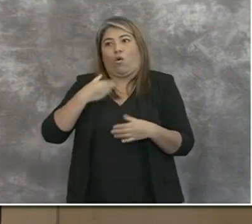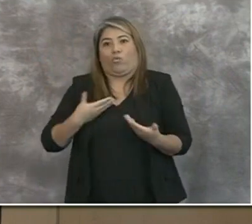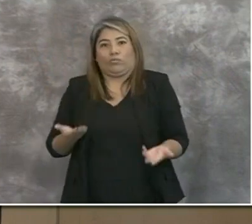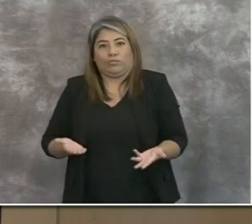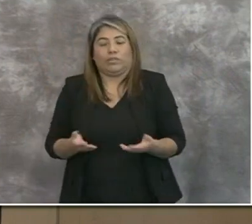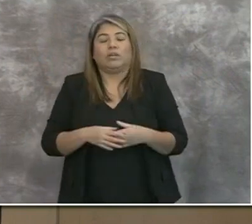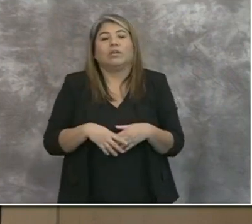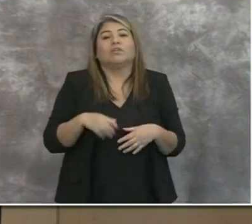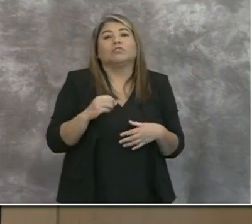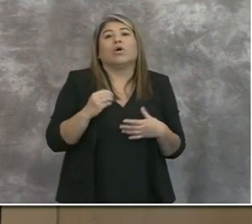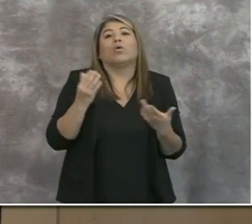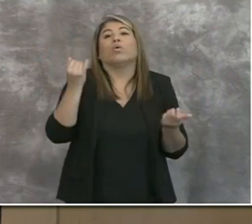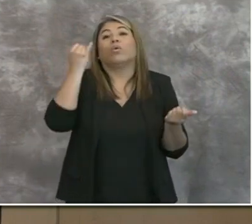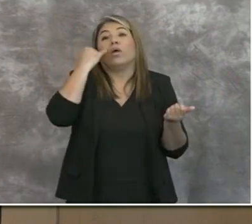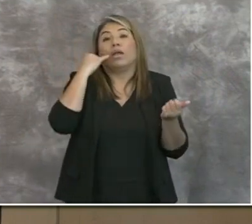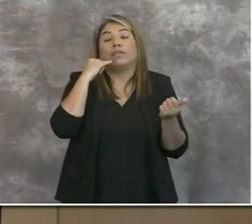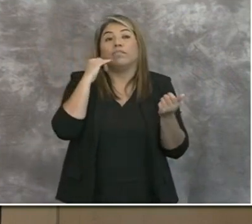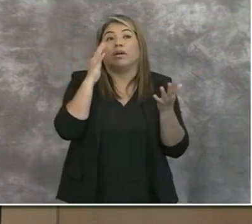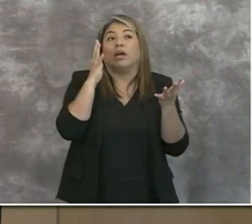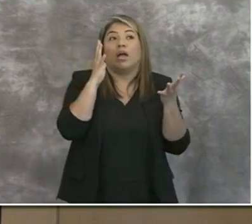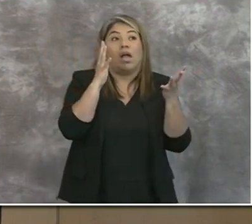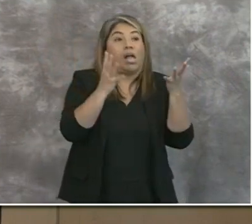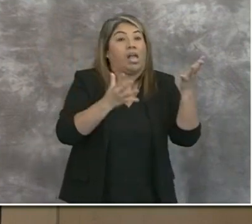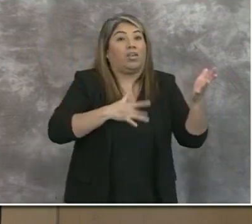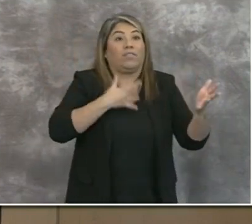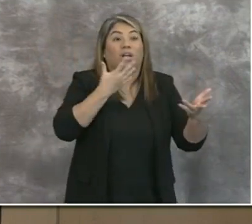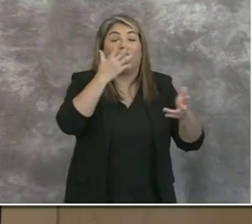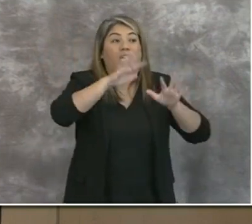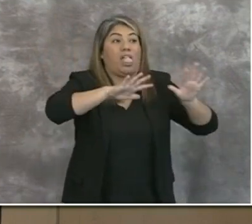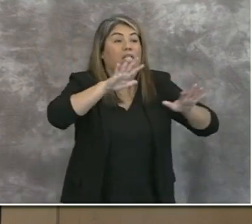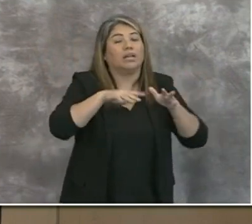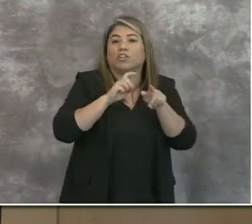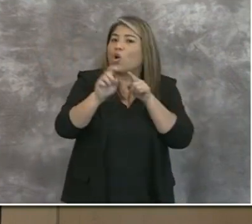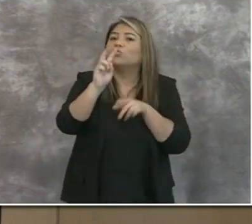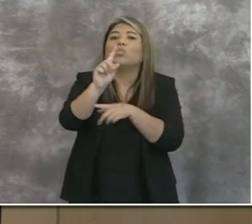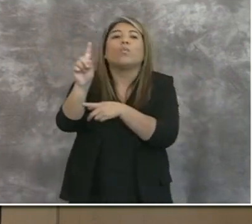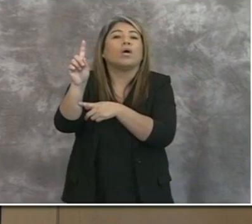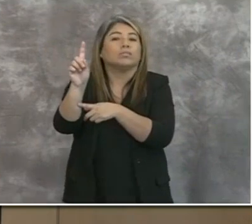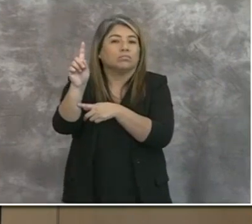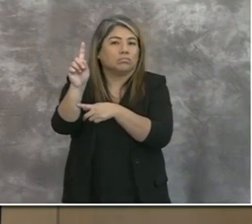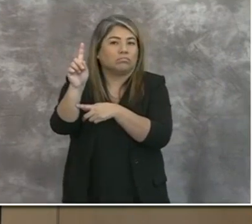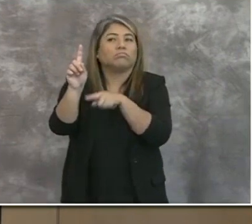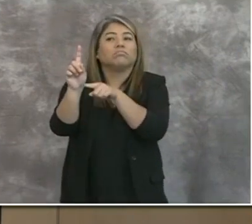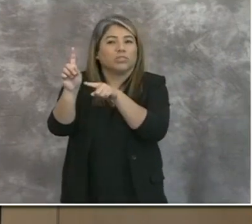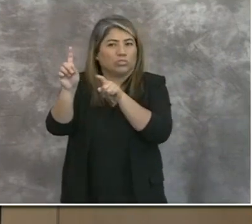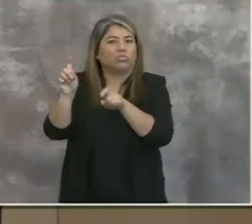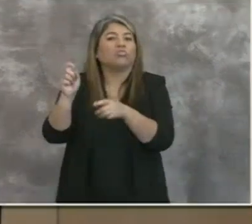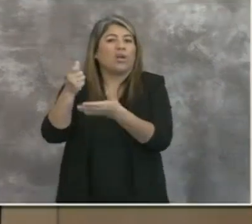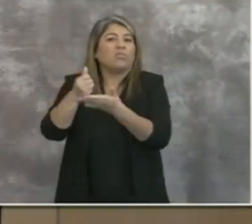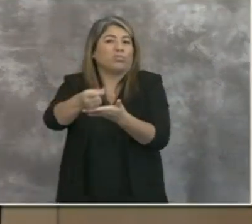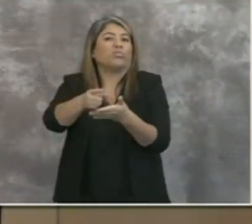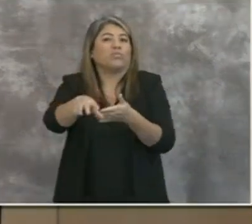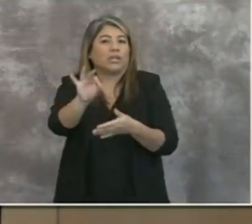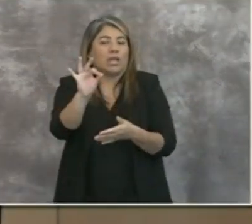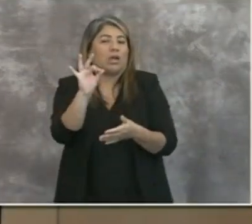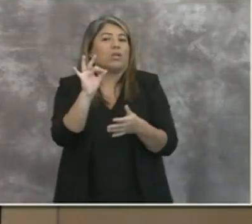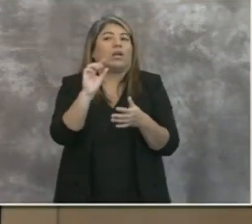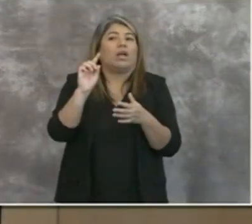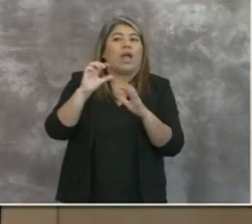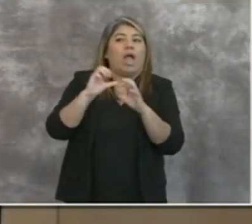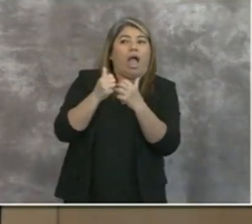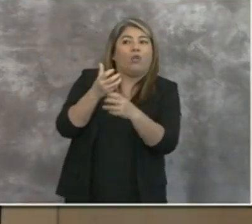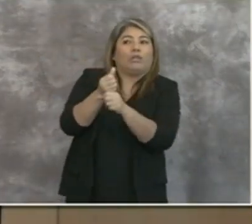if all is lost, call 2-1-1, and they should be able to help you find out where you can obtain a